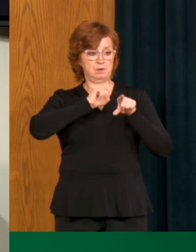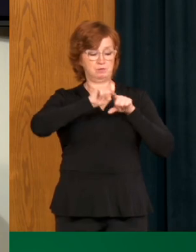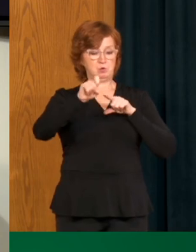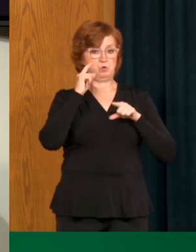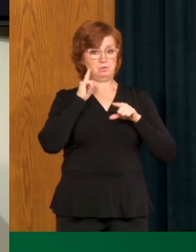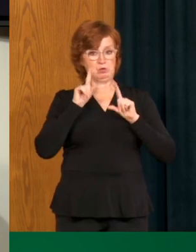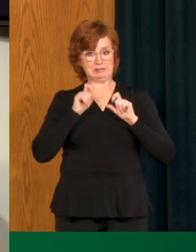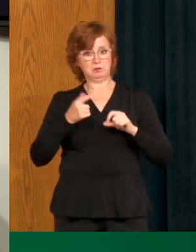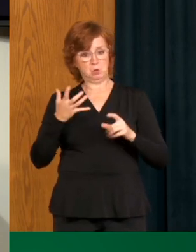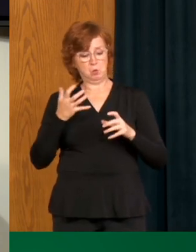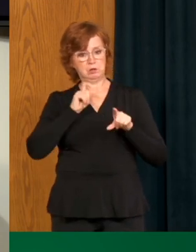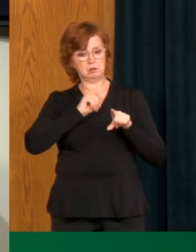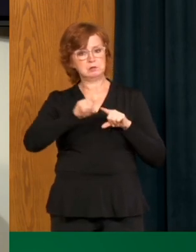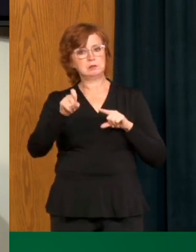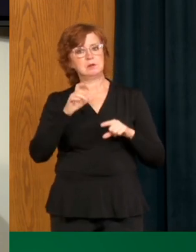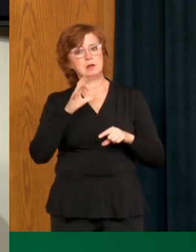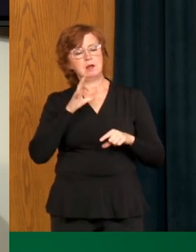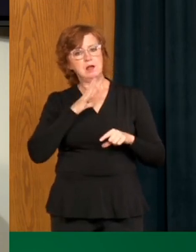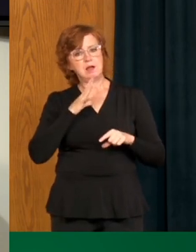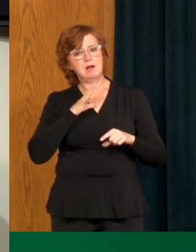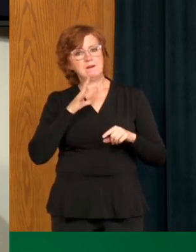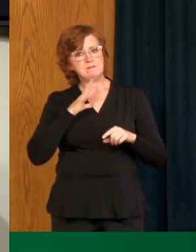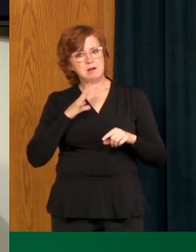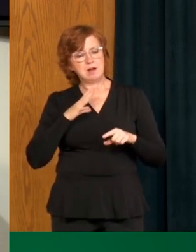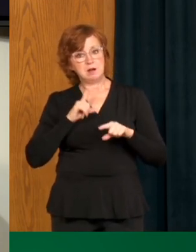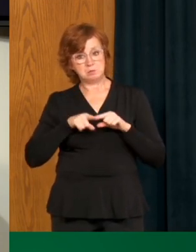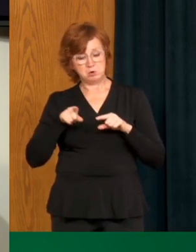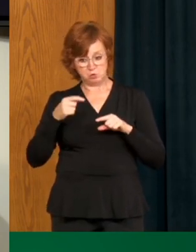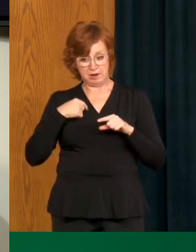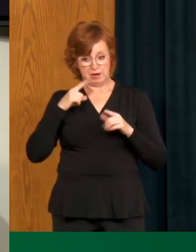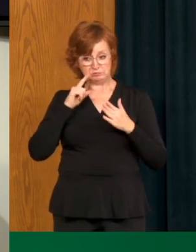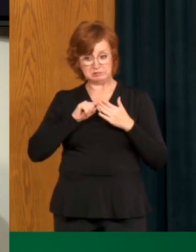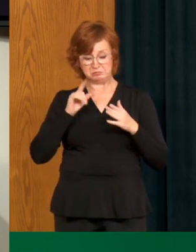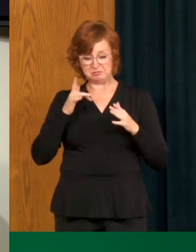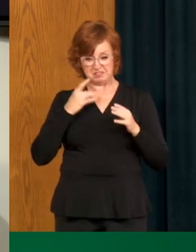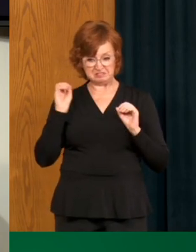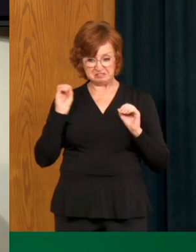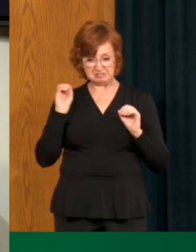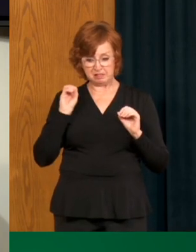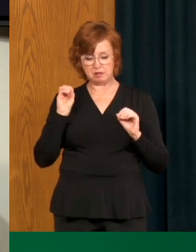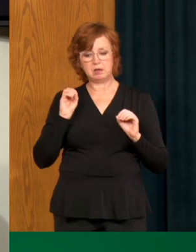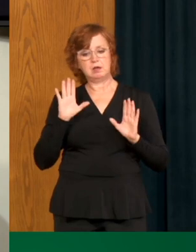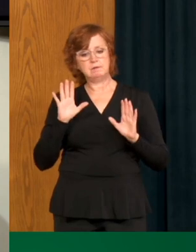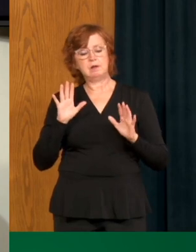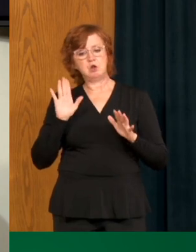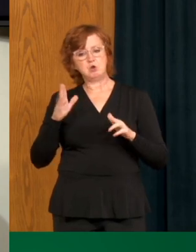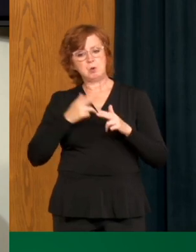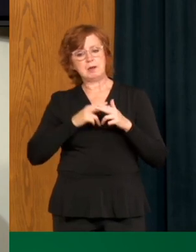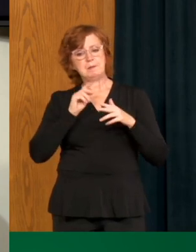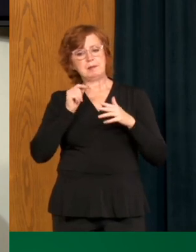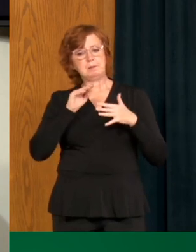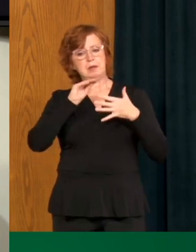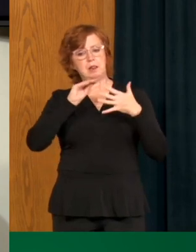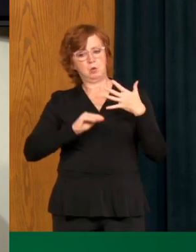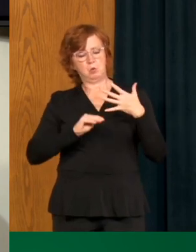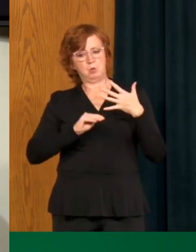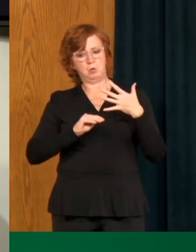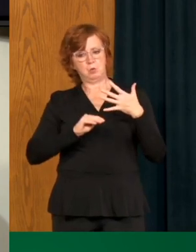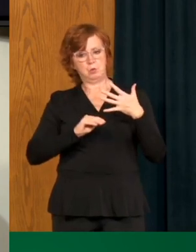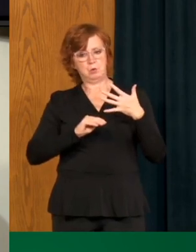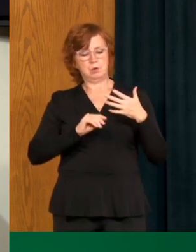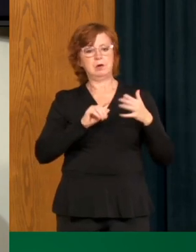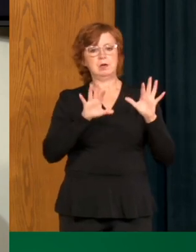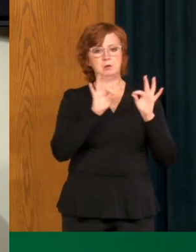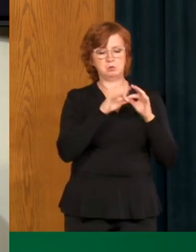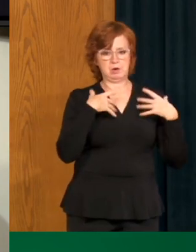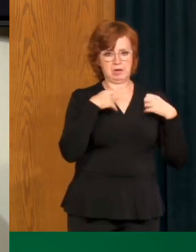are people who are either symptomatic, people who have been directed to seek testing as part of contact tracing, healthcare